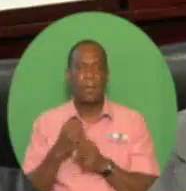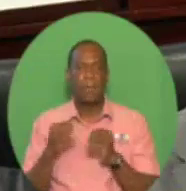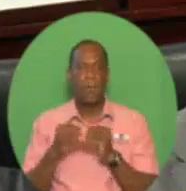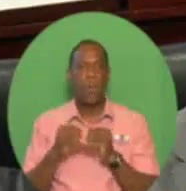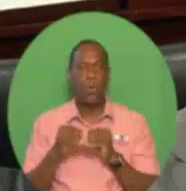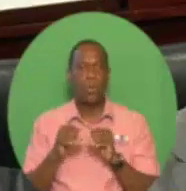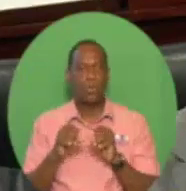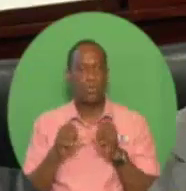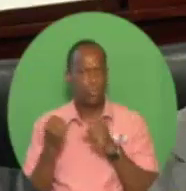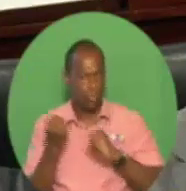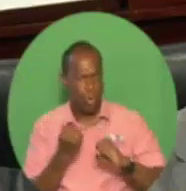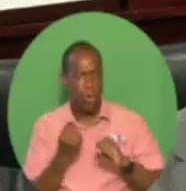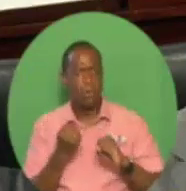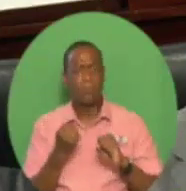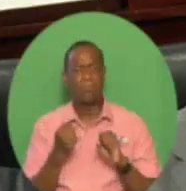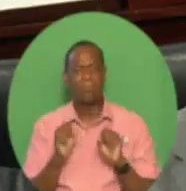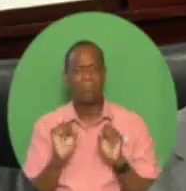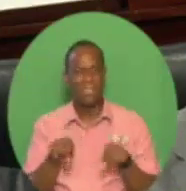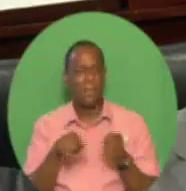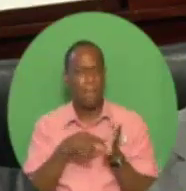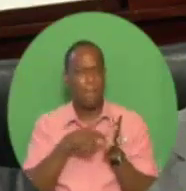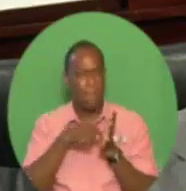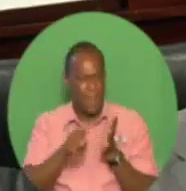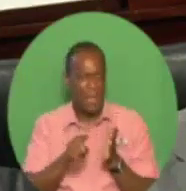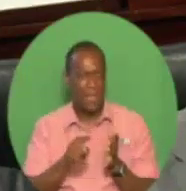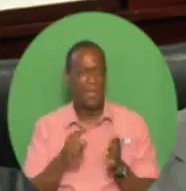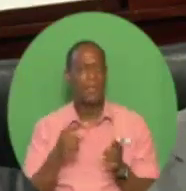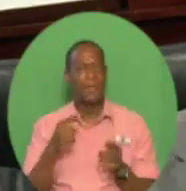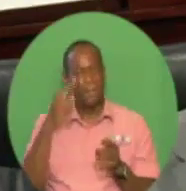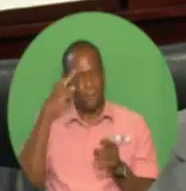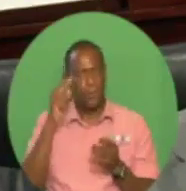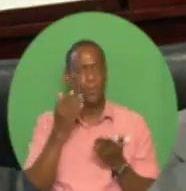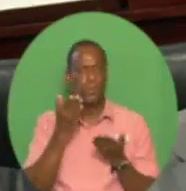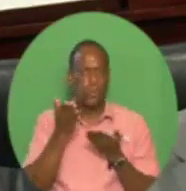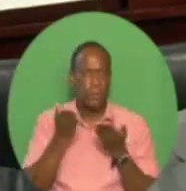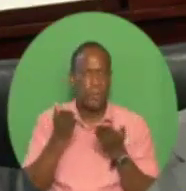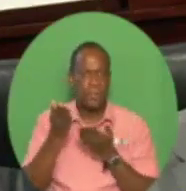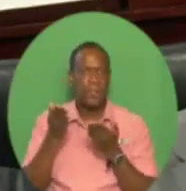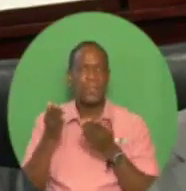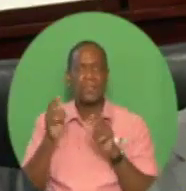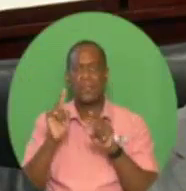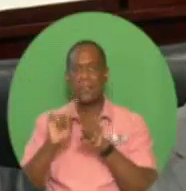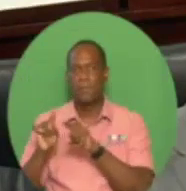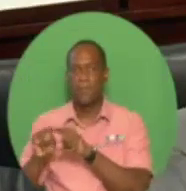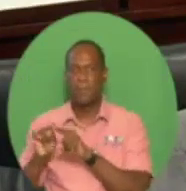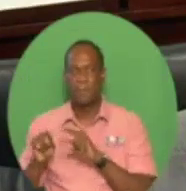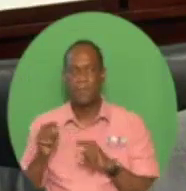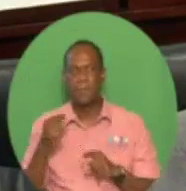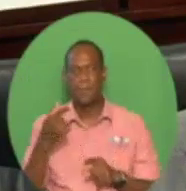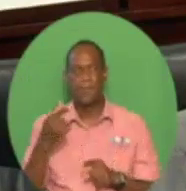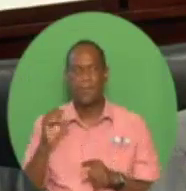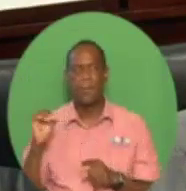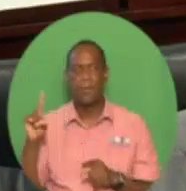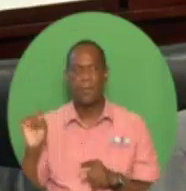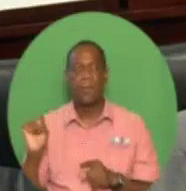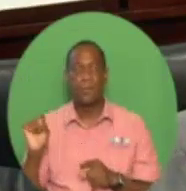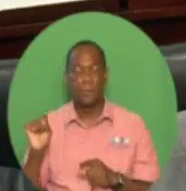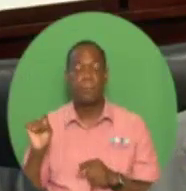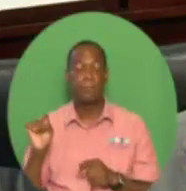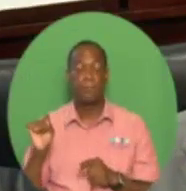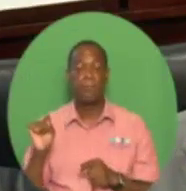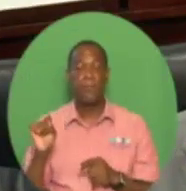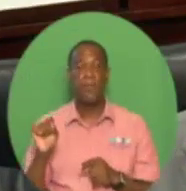sustainable levels. This growth-inducing environment is facilitating the achievement of macroeconomic